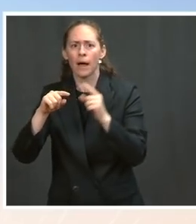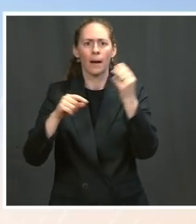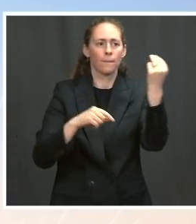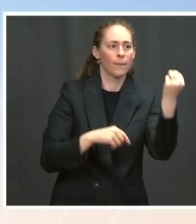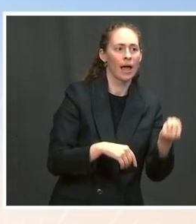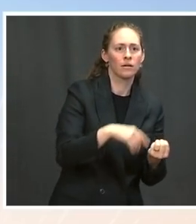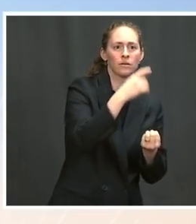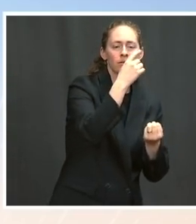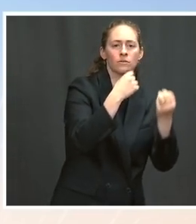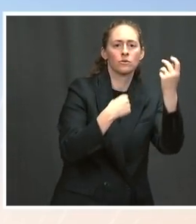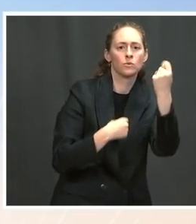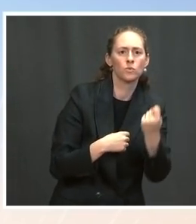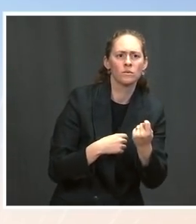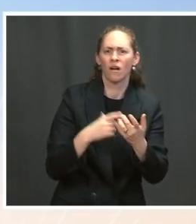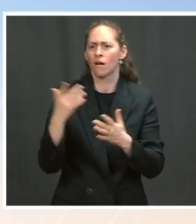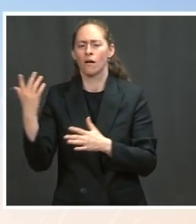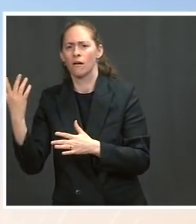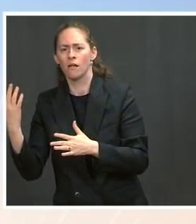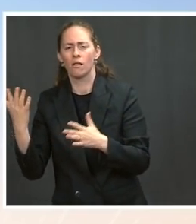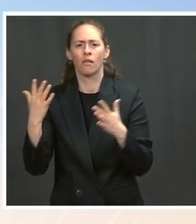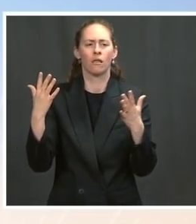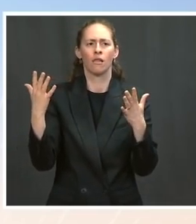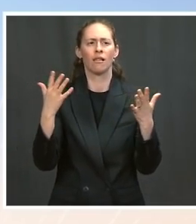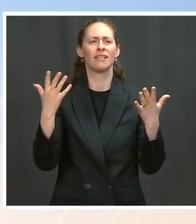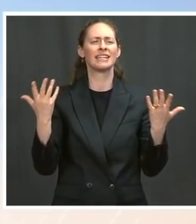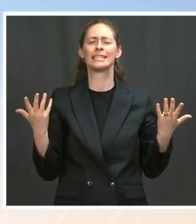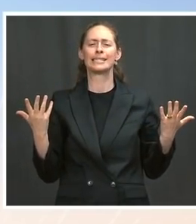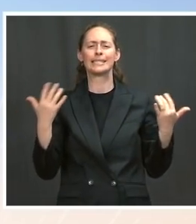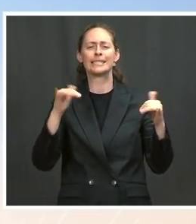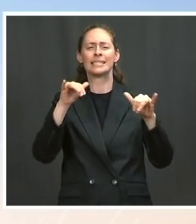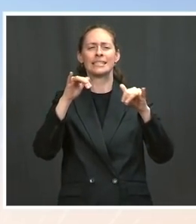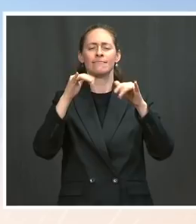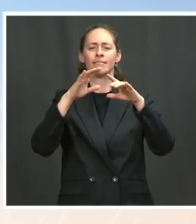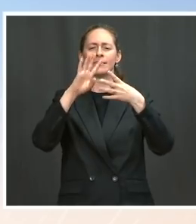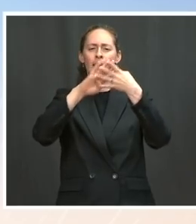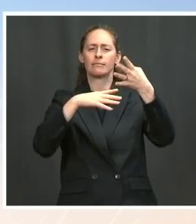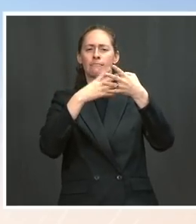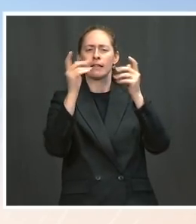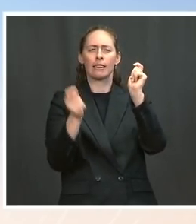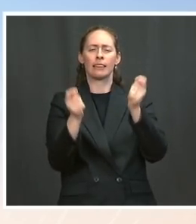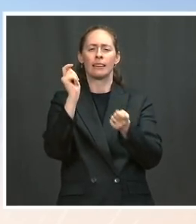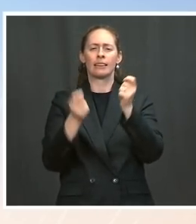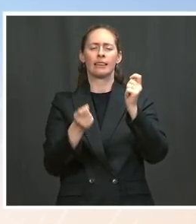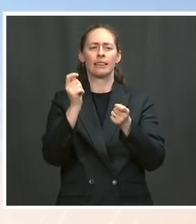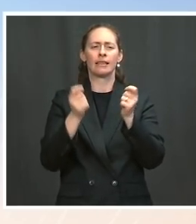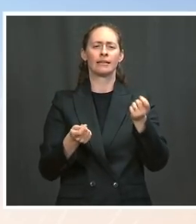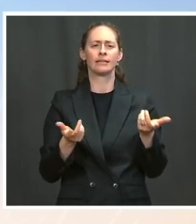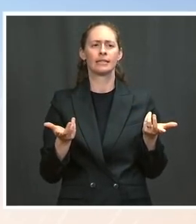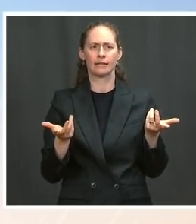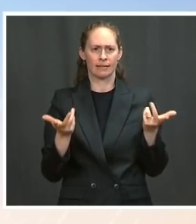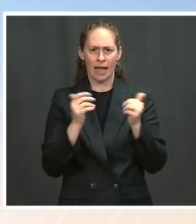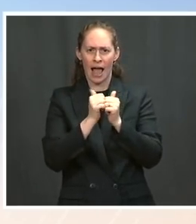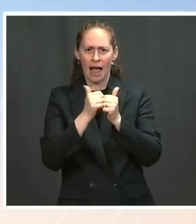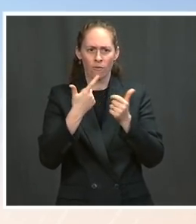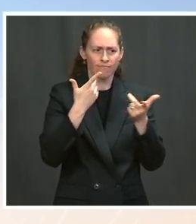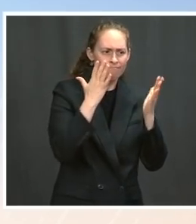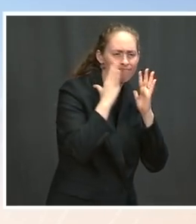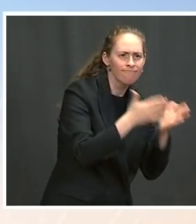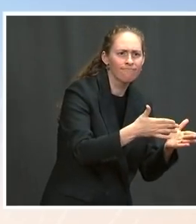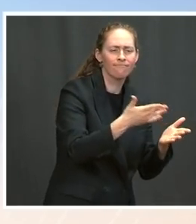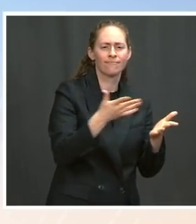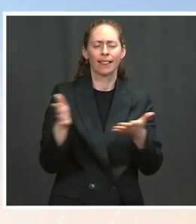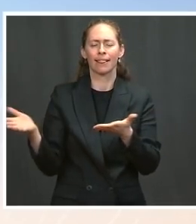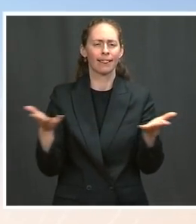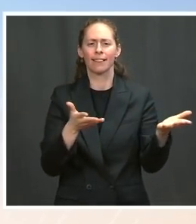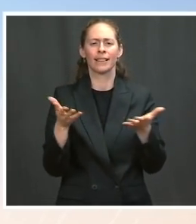in school some different days during the week. So, caregiving responsibilities and absence of childcare